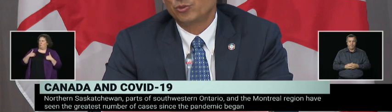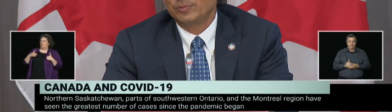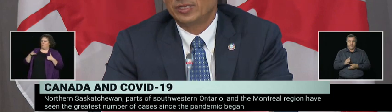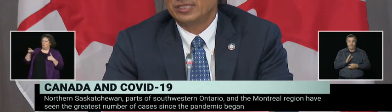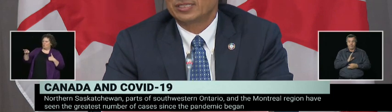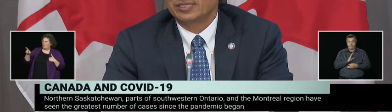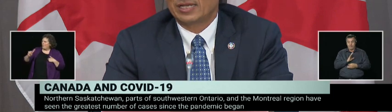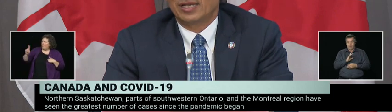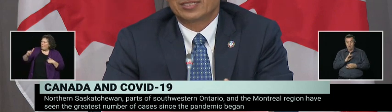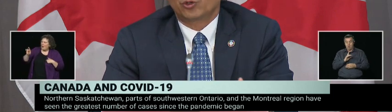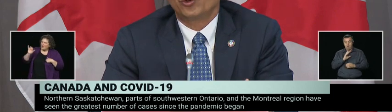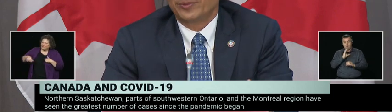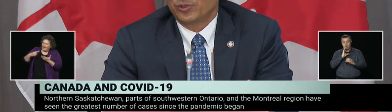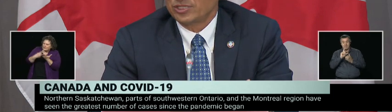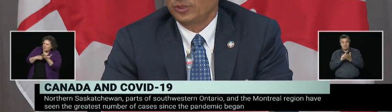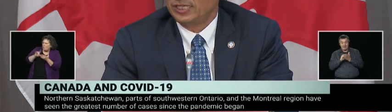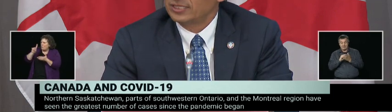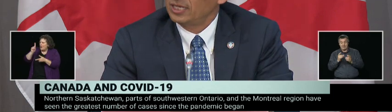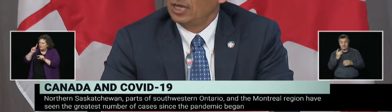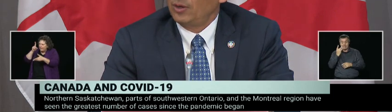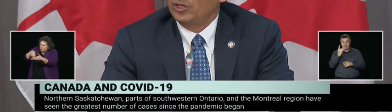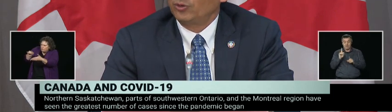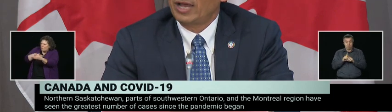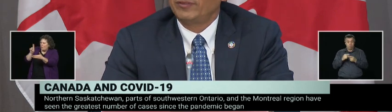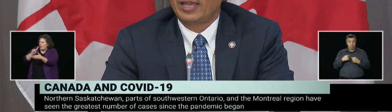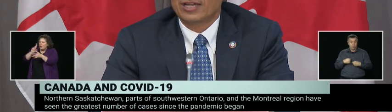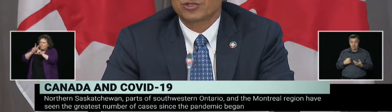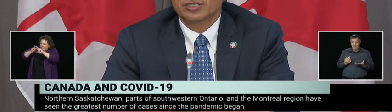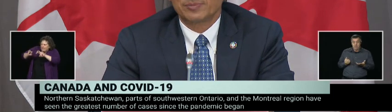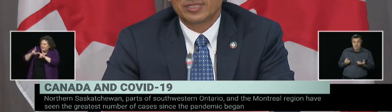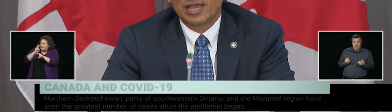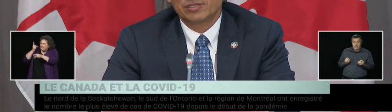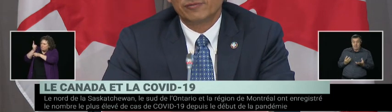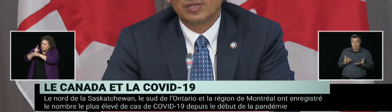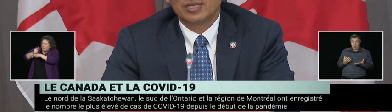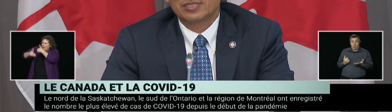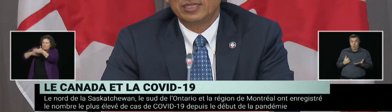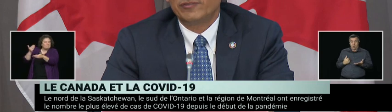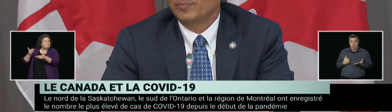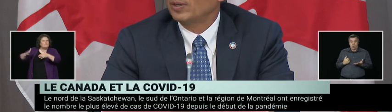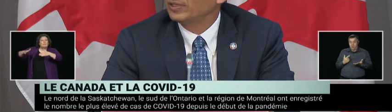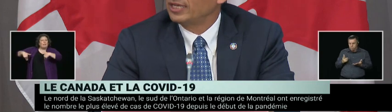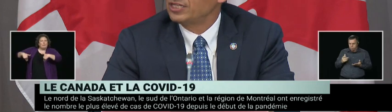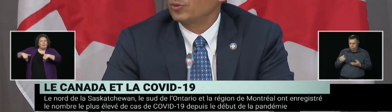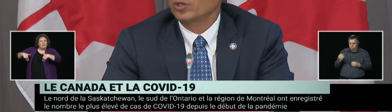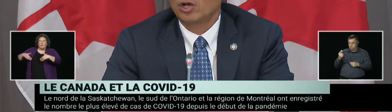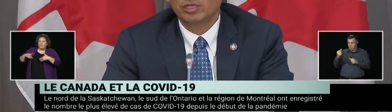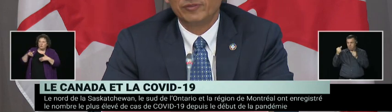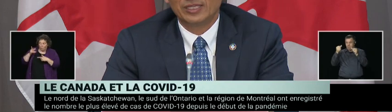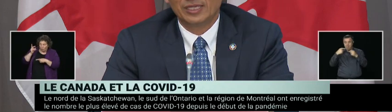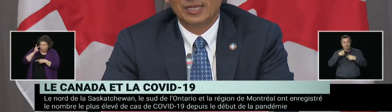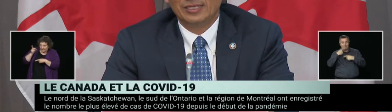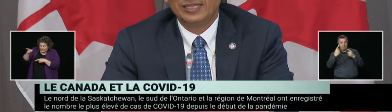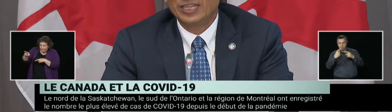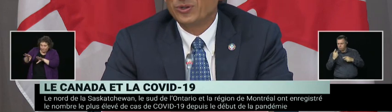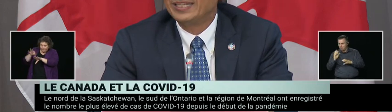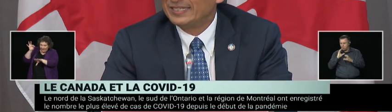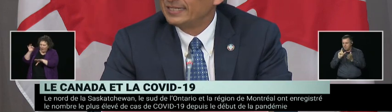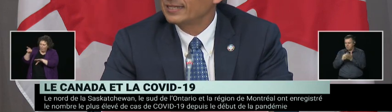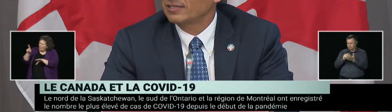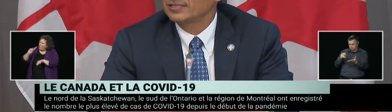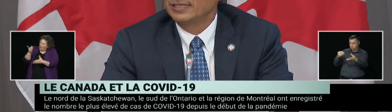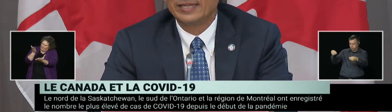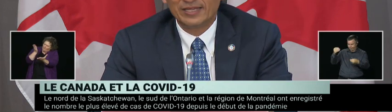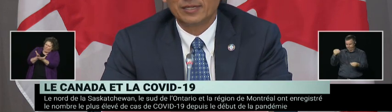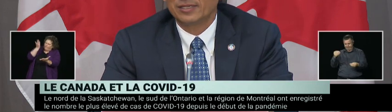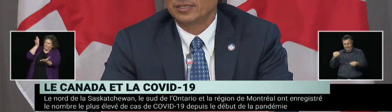to react to it. But it's just, as I quote a press release, we don't have the actual substantive scientific publication with all of the nitty-gritty